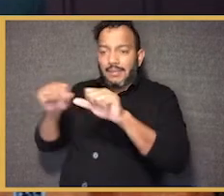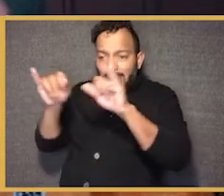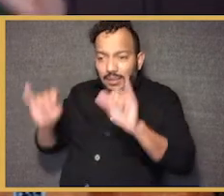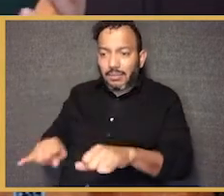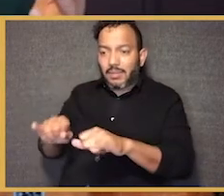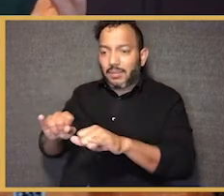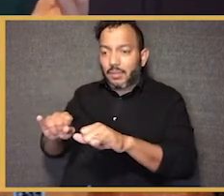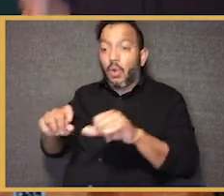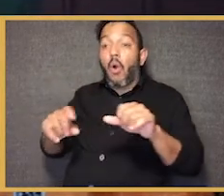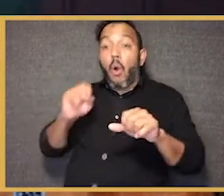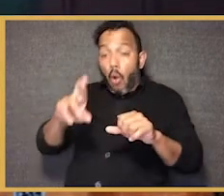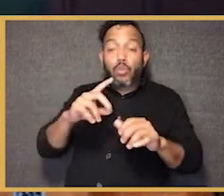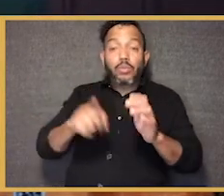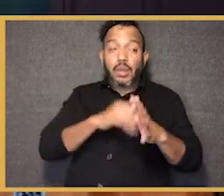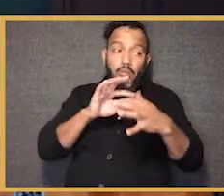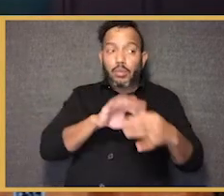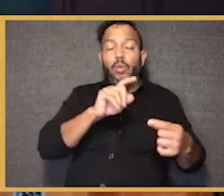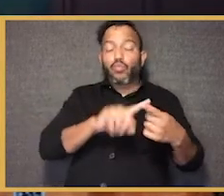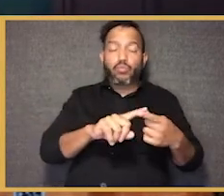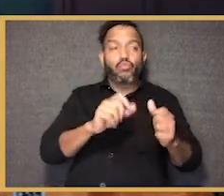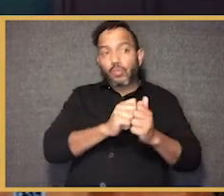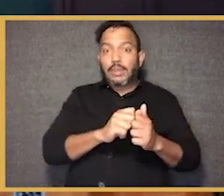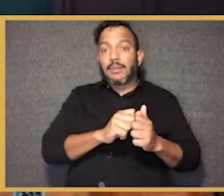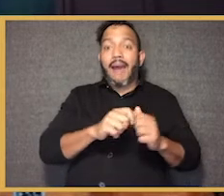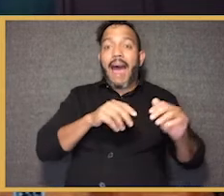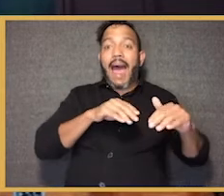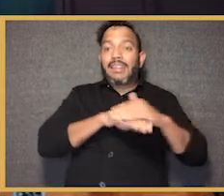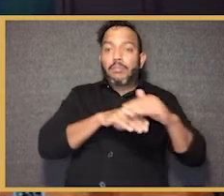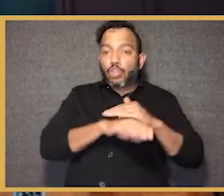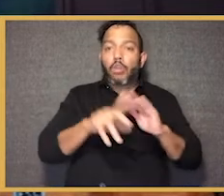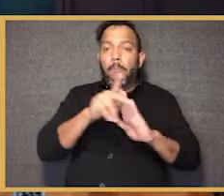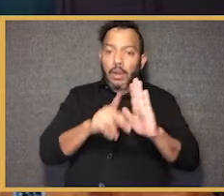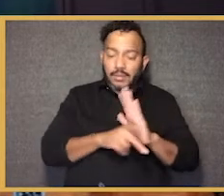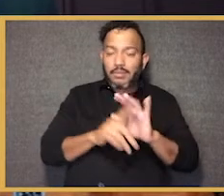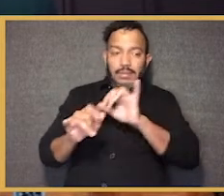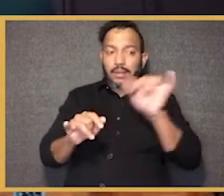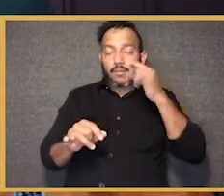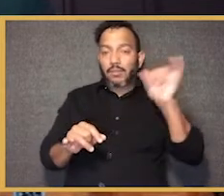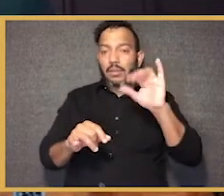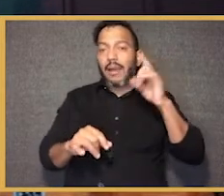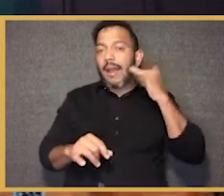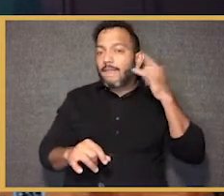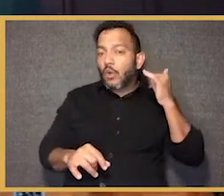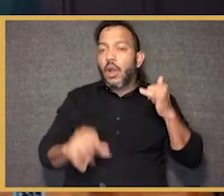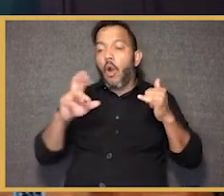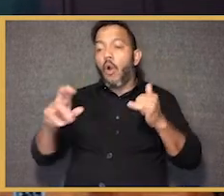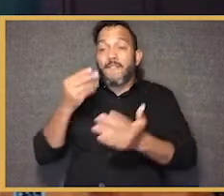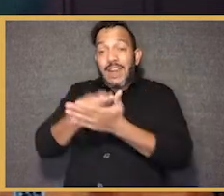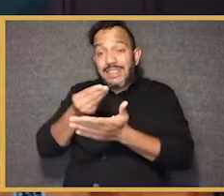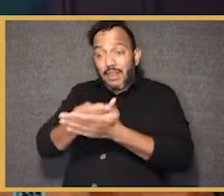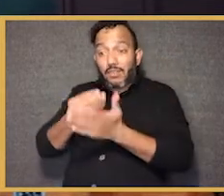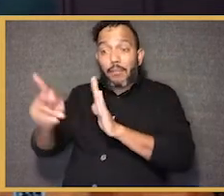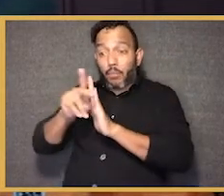institutions, sometimes having to do with admissions policies, like the ban on affirmative action in California, sometimes having to do with